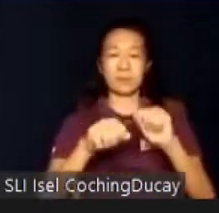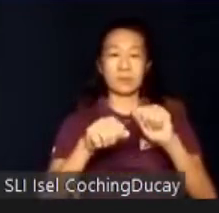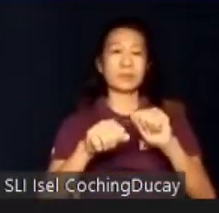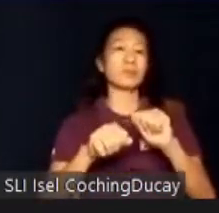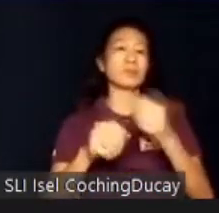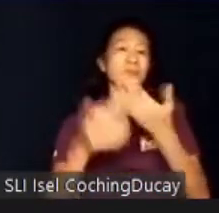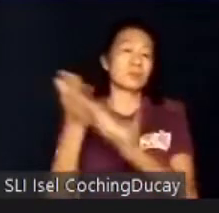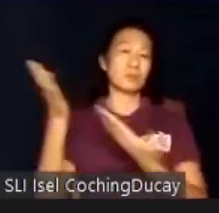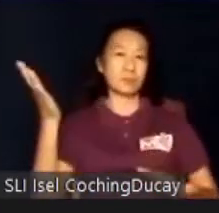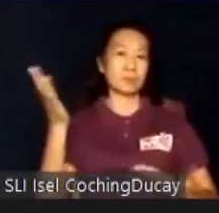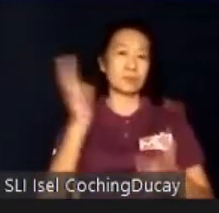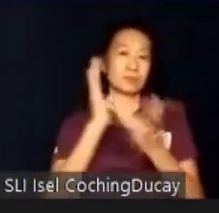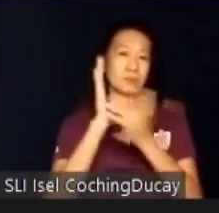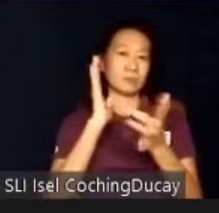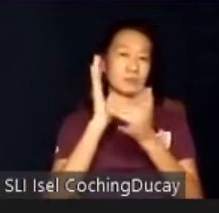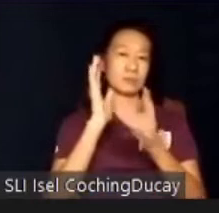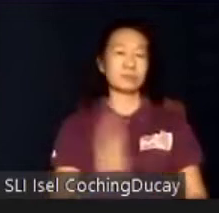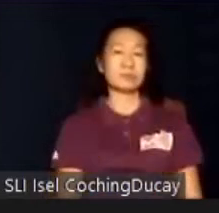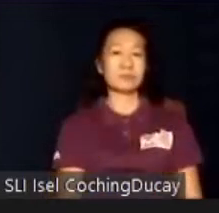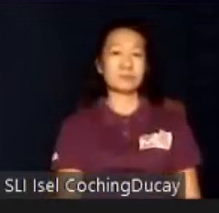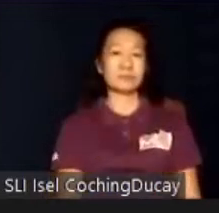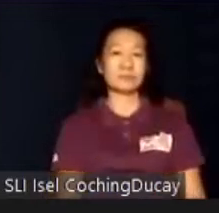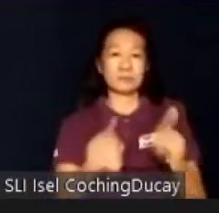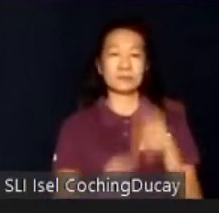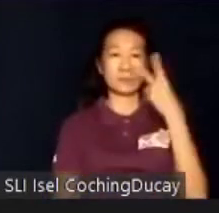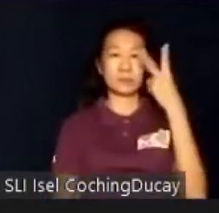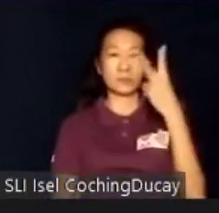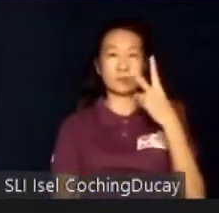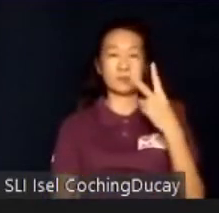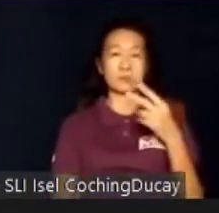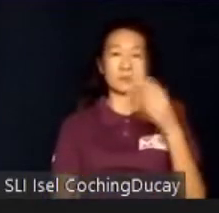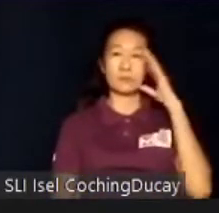as you can see in these photos.